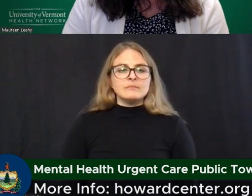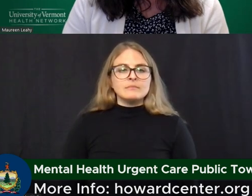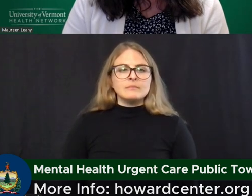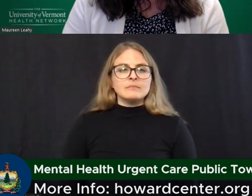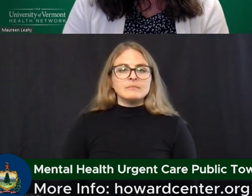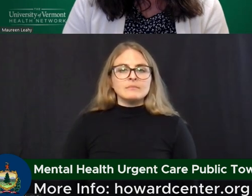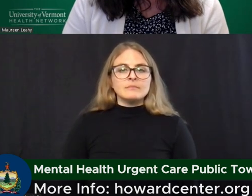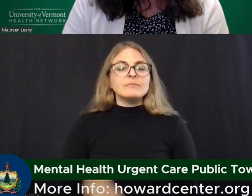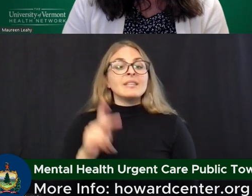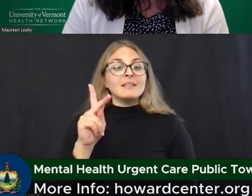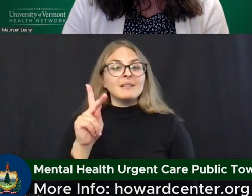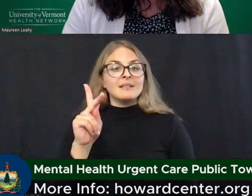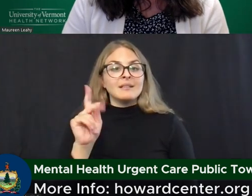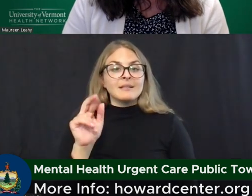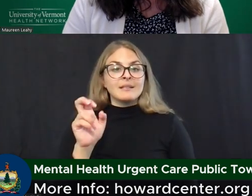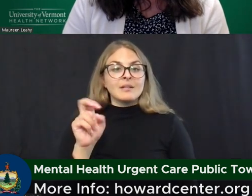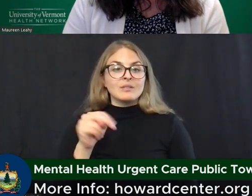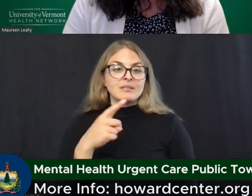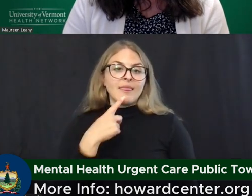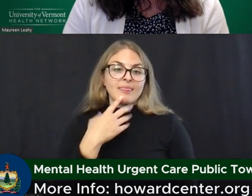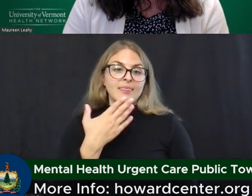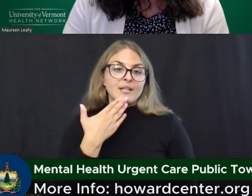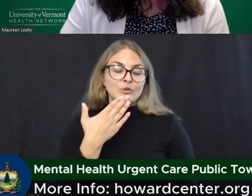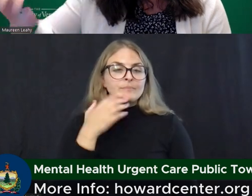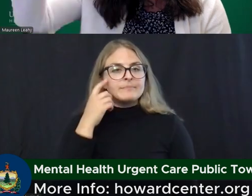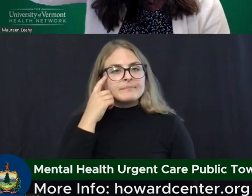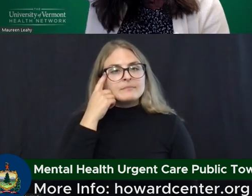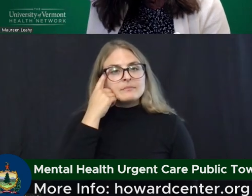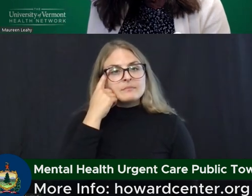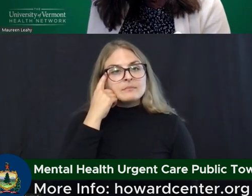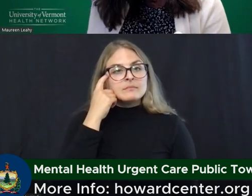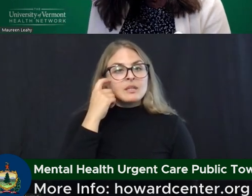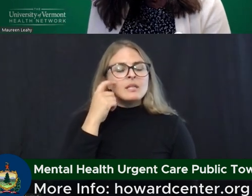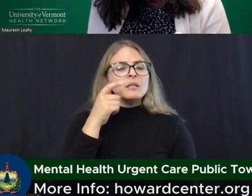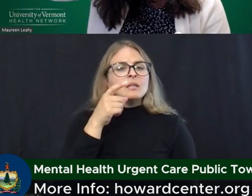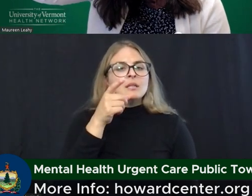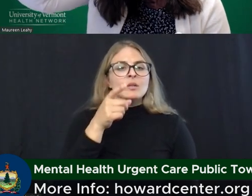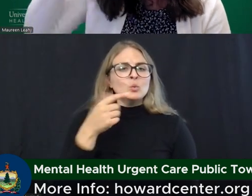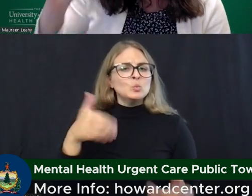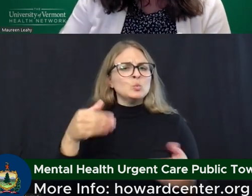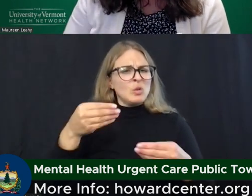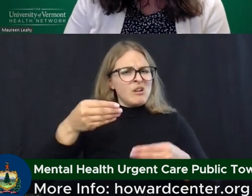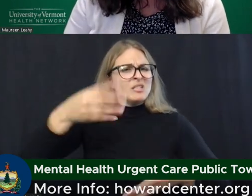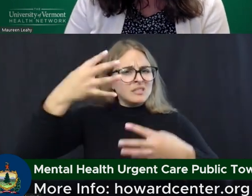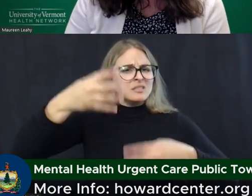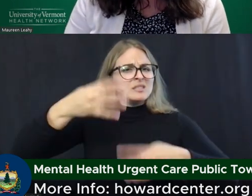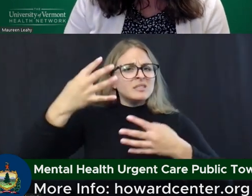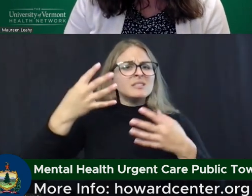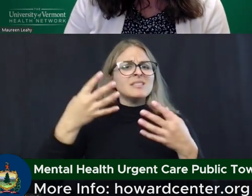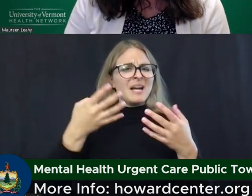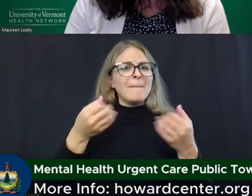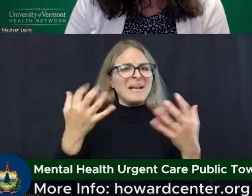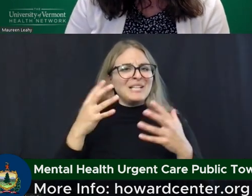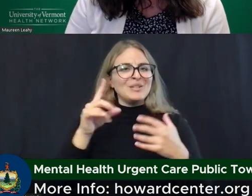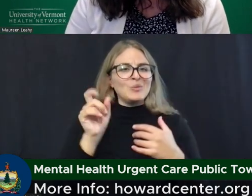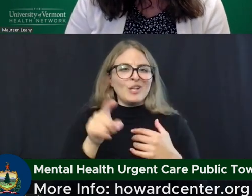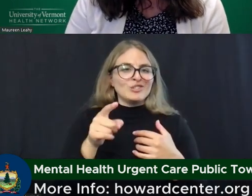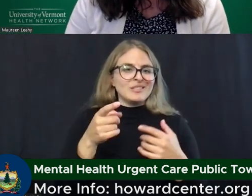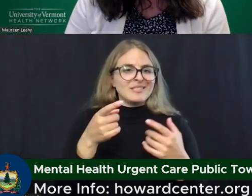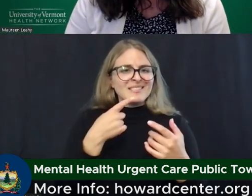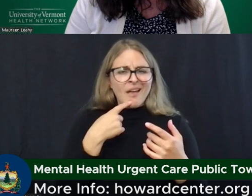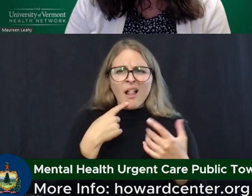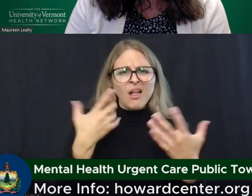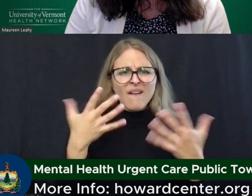Okay, thank you. And then we do have a lot of questions about what happens at 5 pm, so hopefully we've